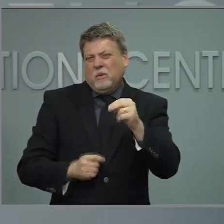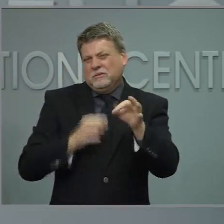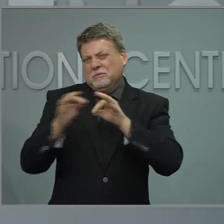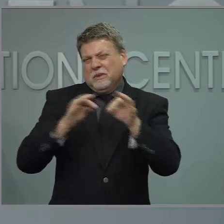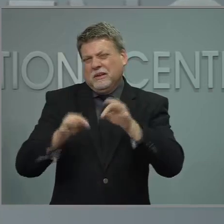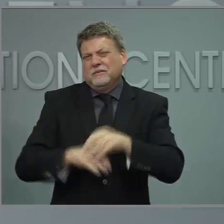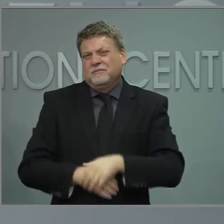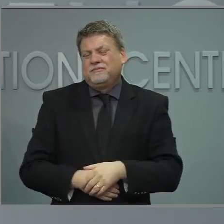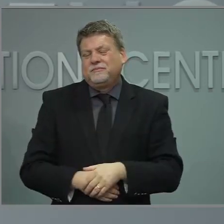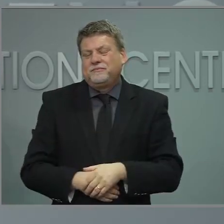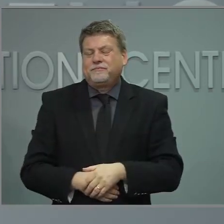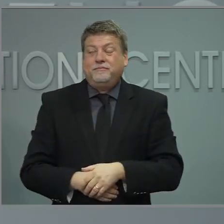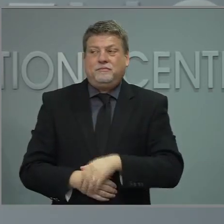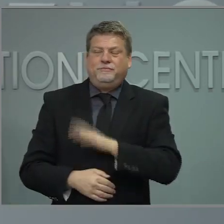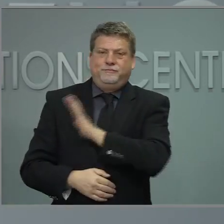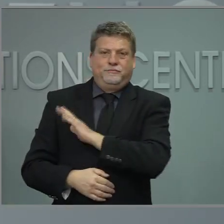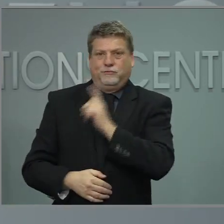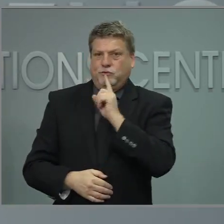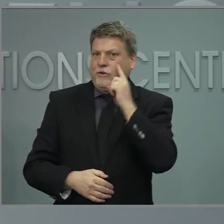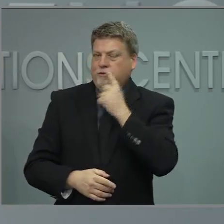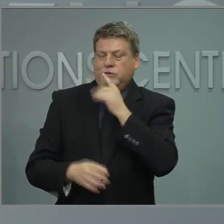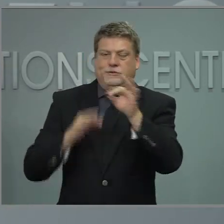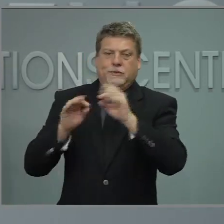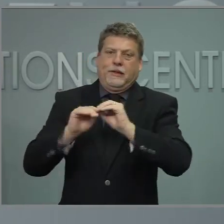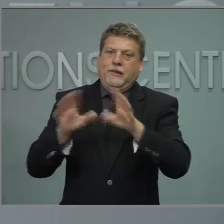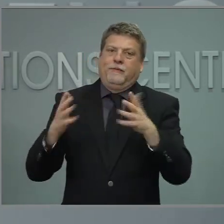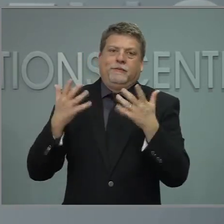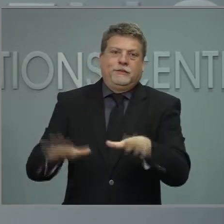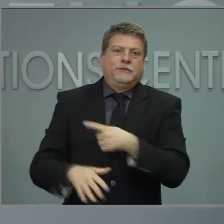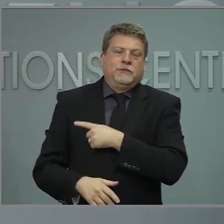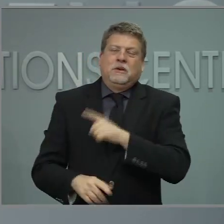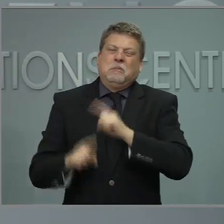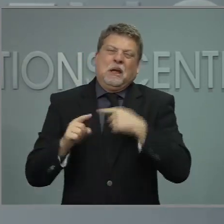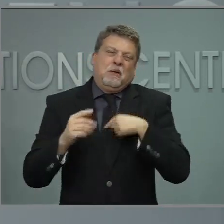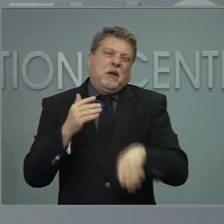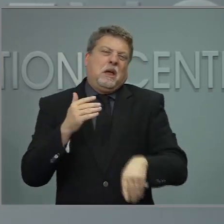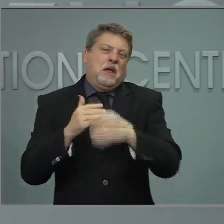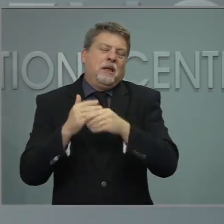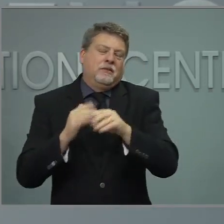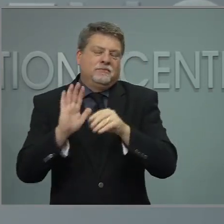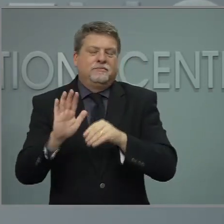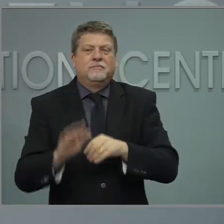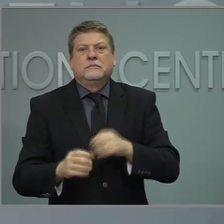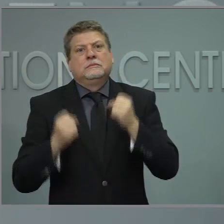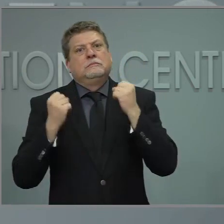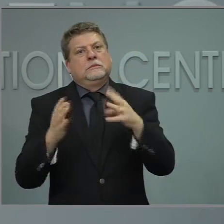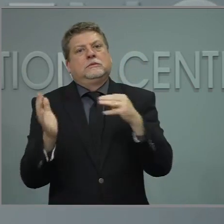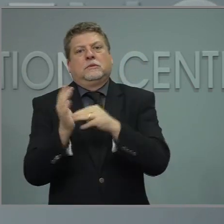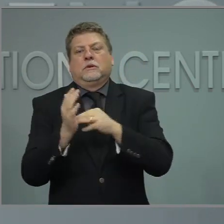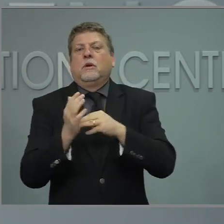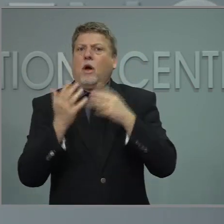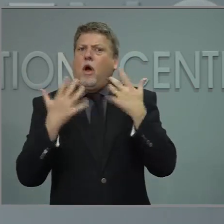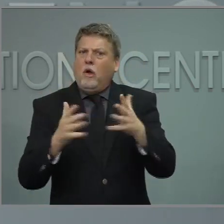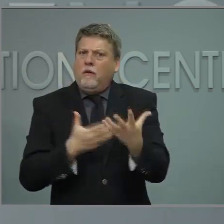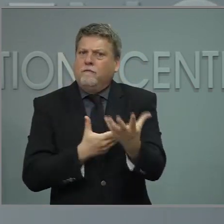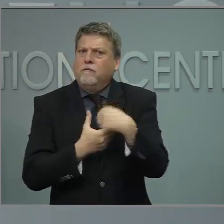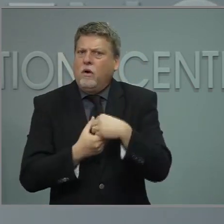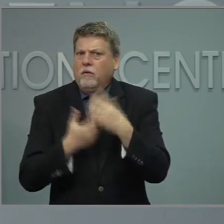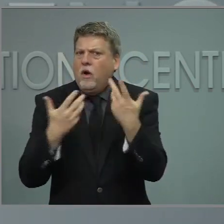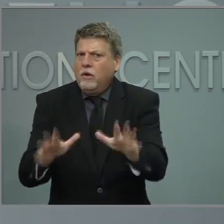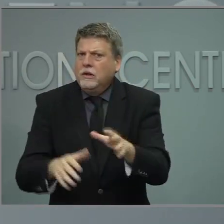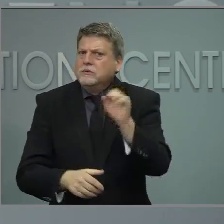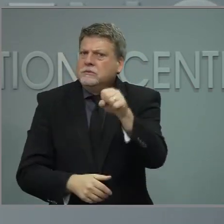Well, Governor, you did a terrific job covering that. And what I would say is that there are many doctor's offices that are already participants in the program.